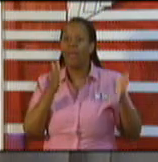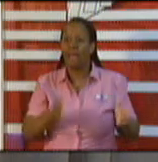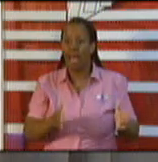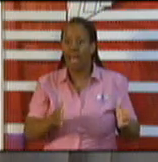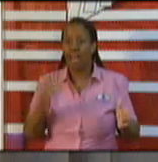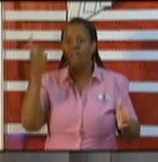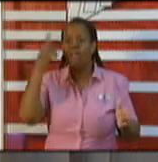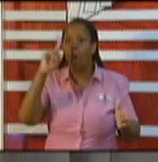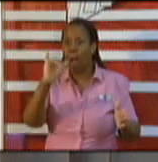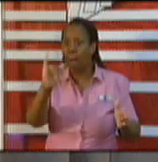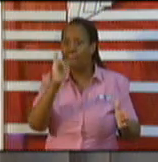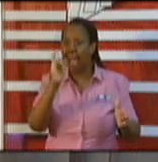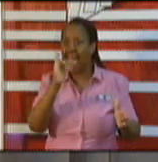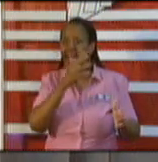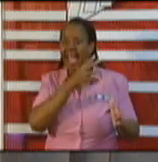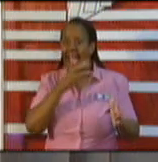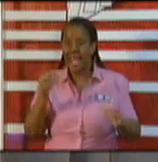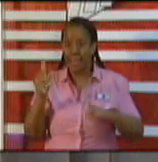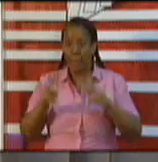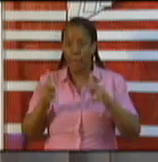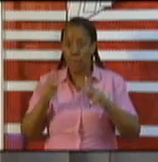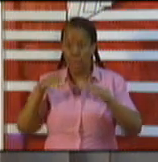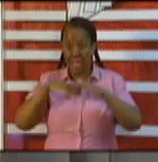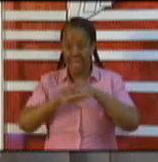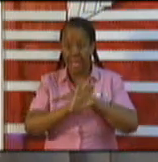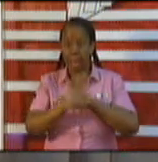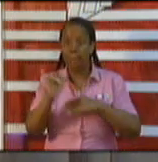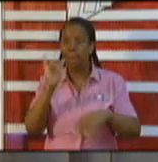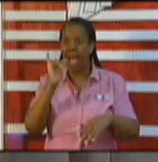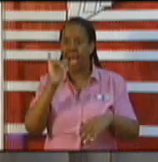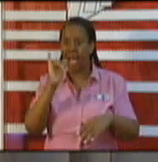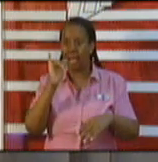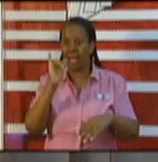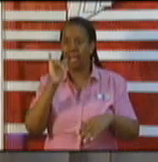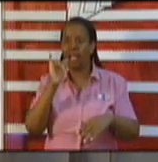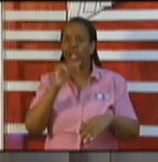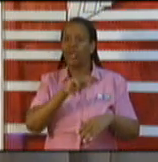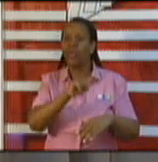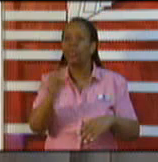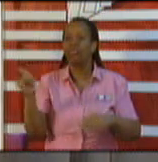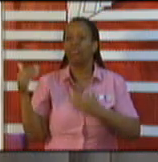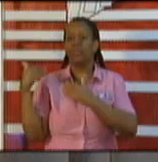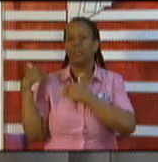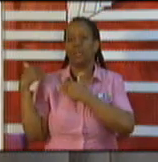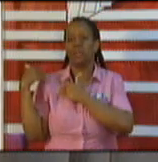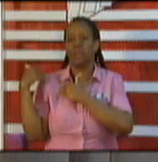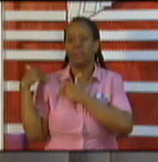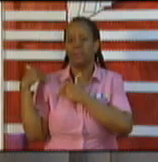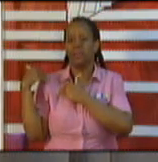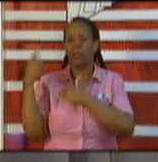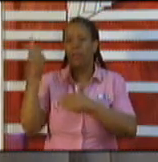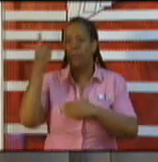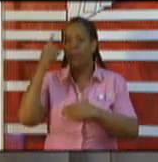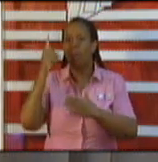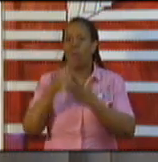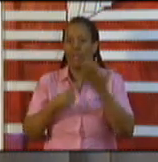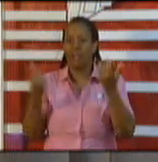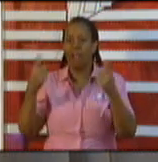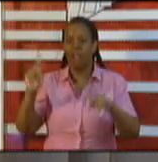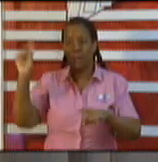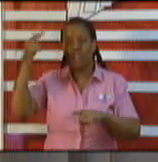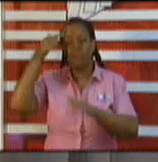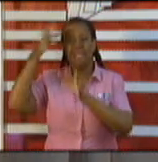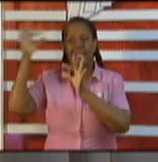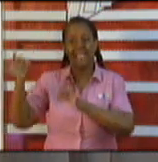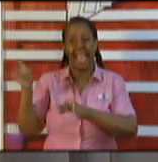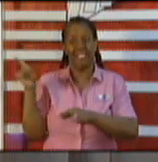patrons of the bar are ultimately those who are going to be responsible for how we go forward with this initiative. So listening to the beverage